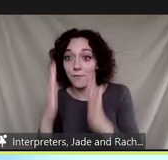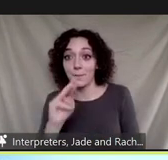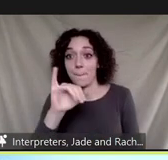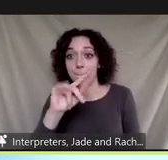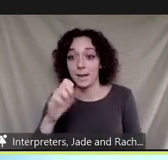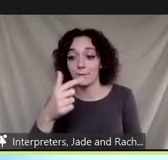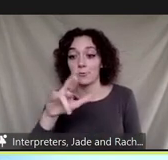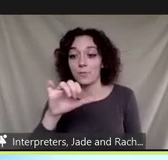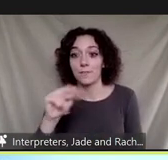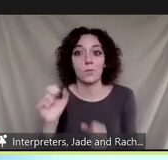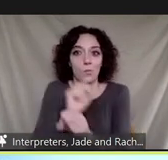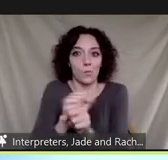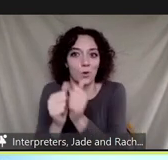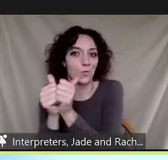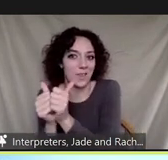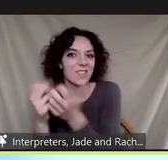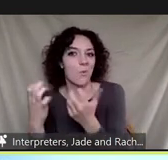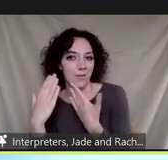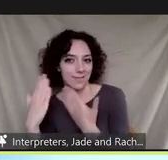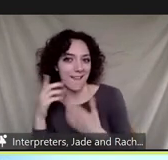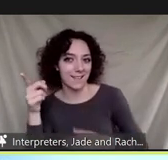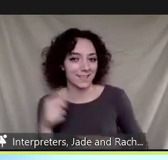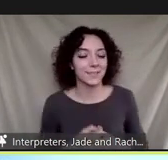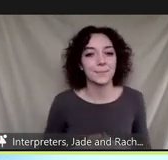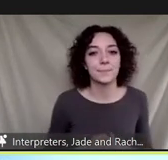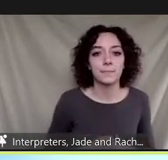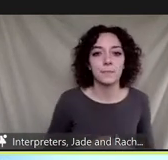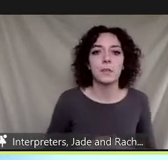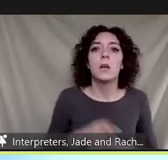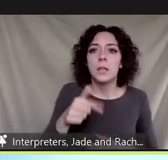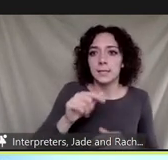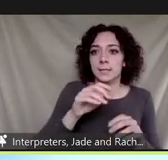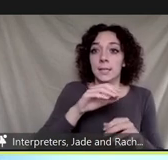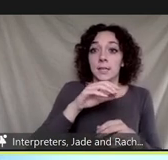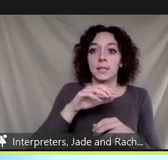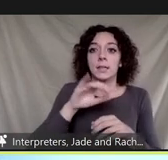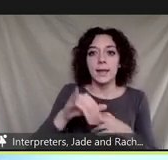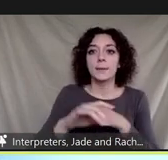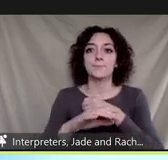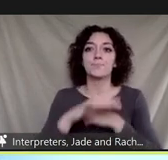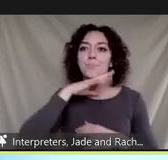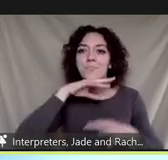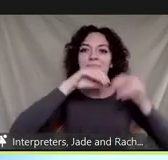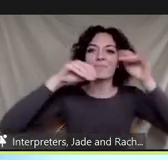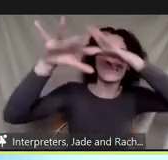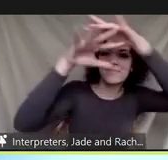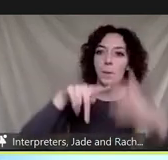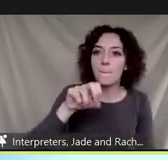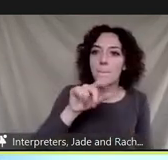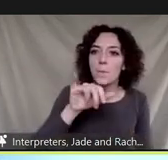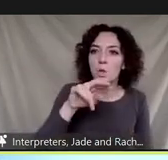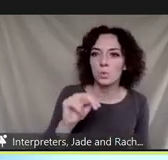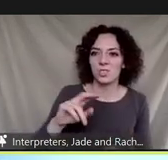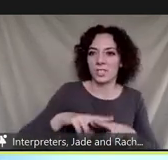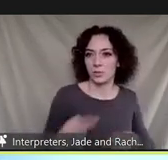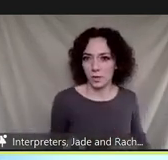slide please okay since this is a session about pollution reduction i'm going to start with the pollution control device from the 19th century this is a boot